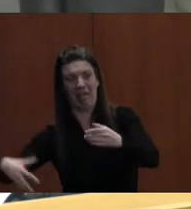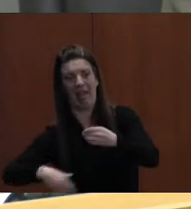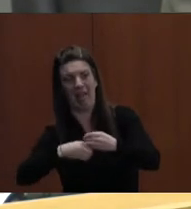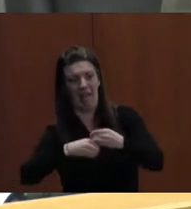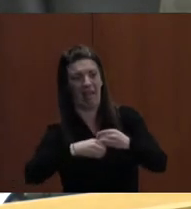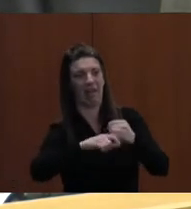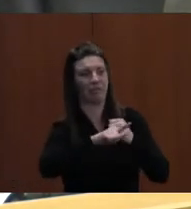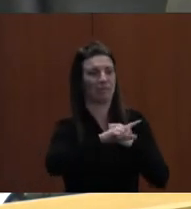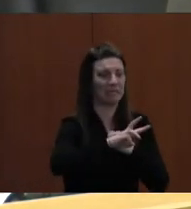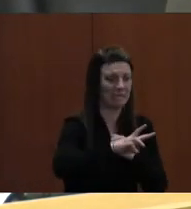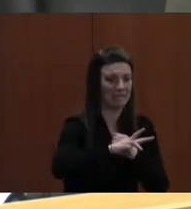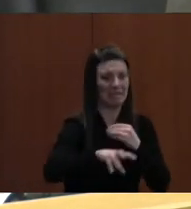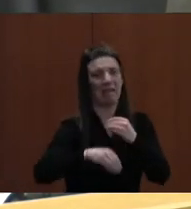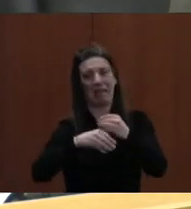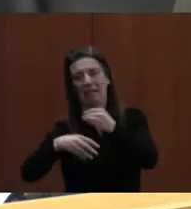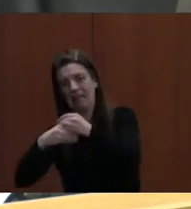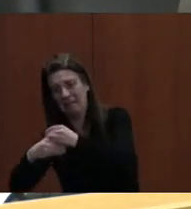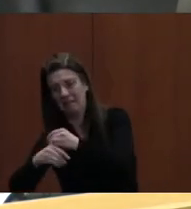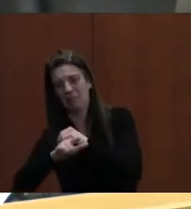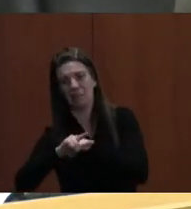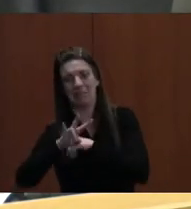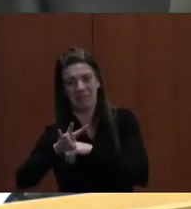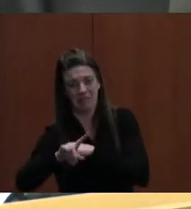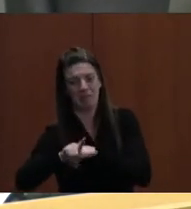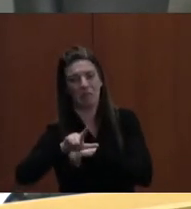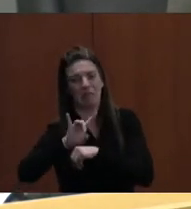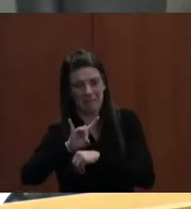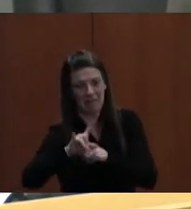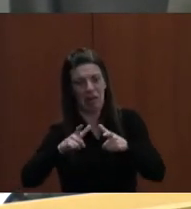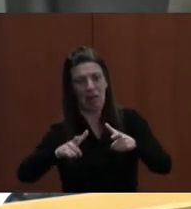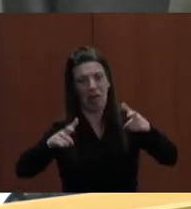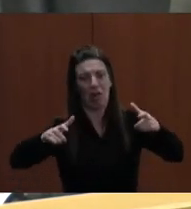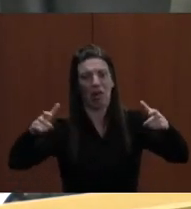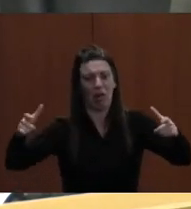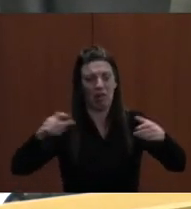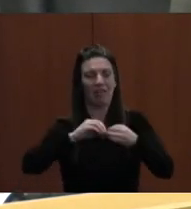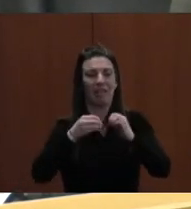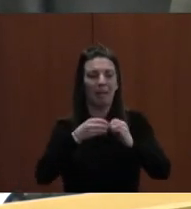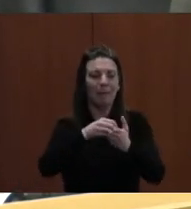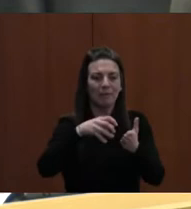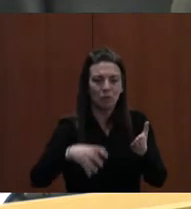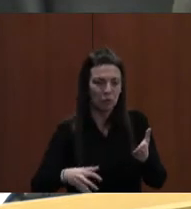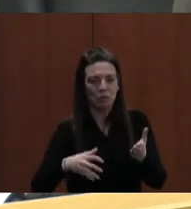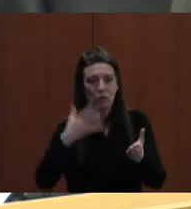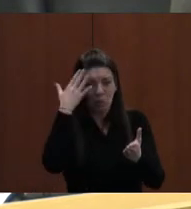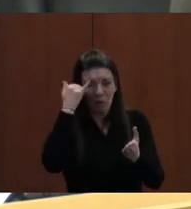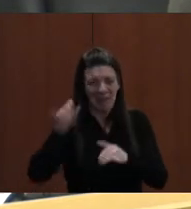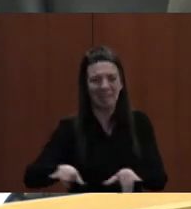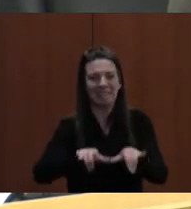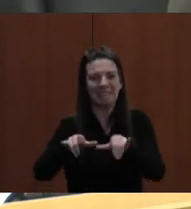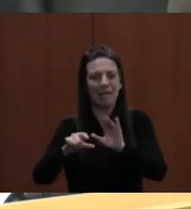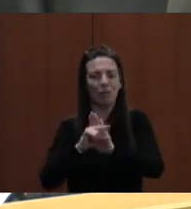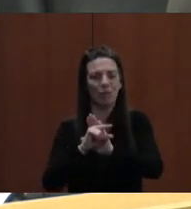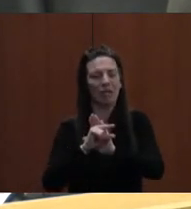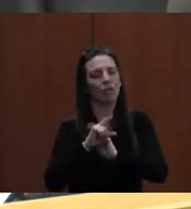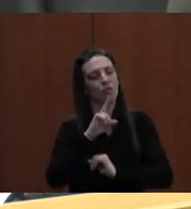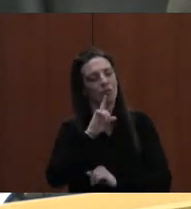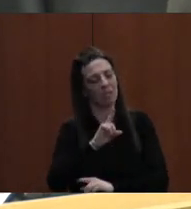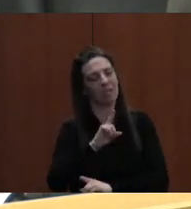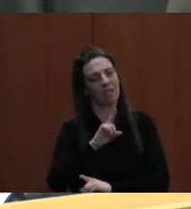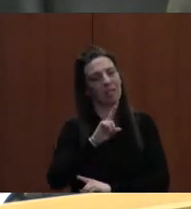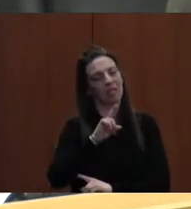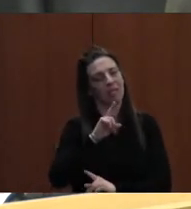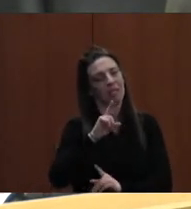added, it's 28. And pretty soon it's, you know, larger and larger. So, um, contingency positions would be one